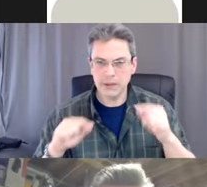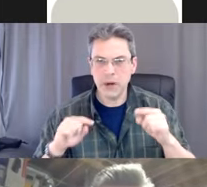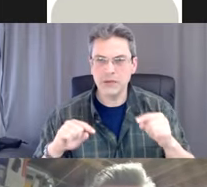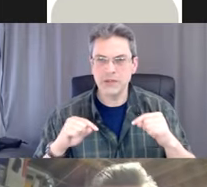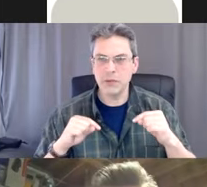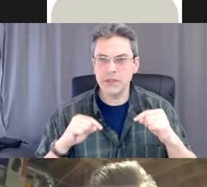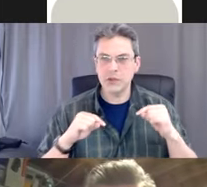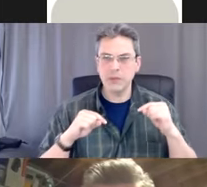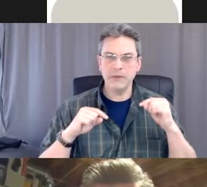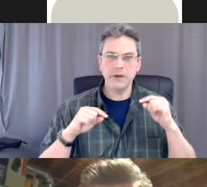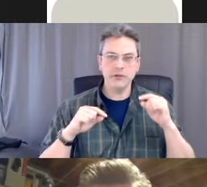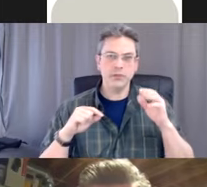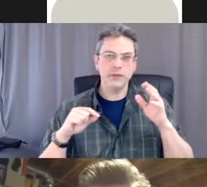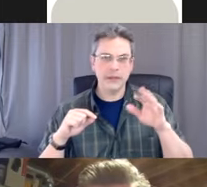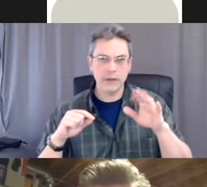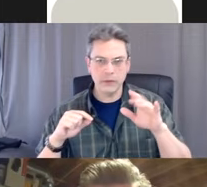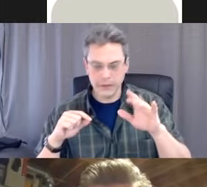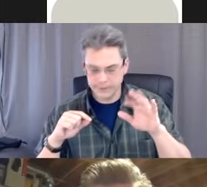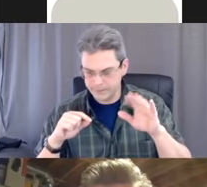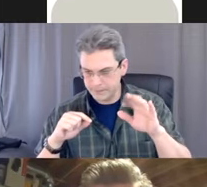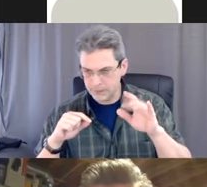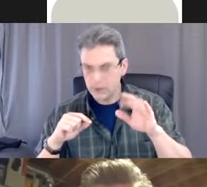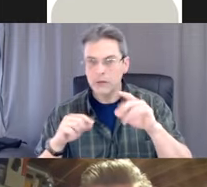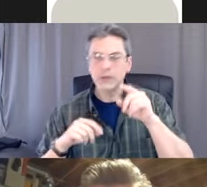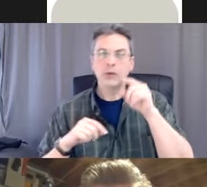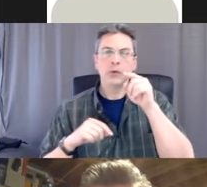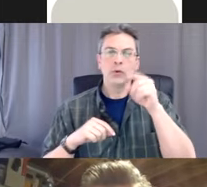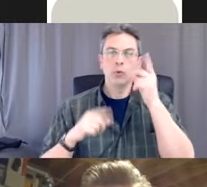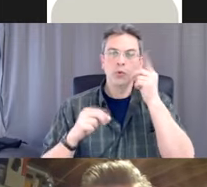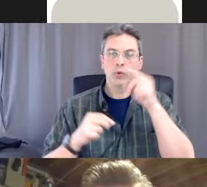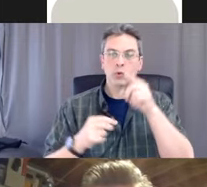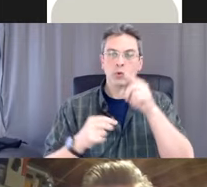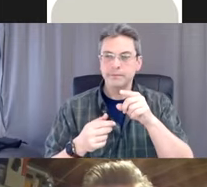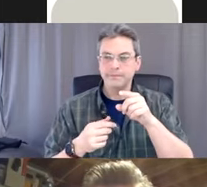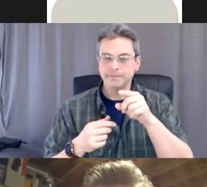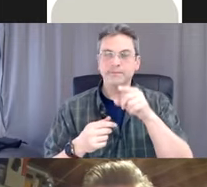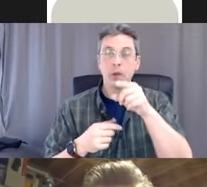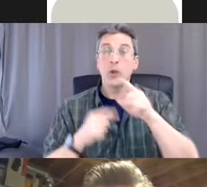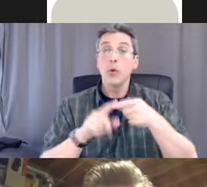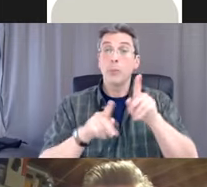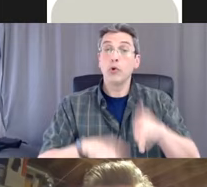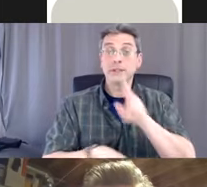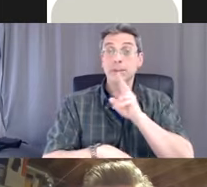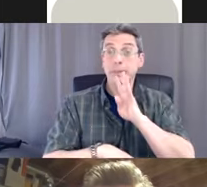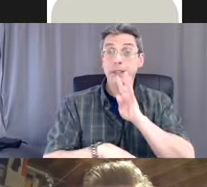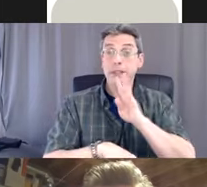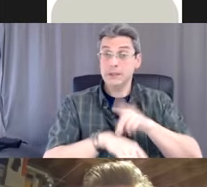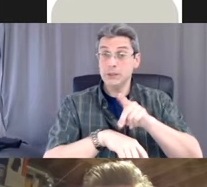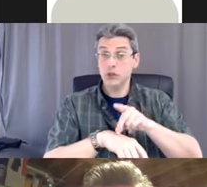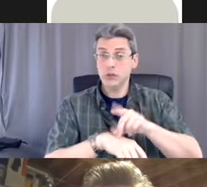I think the box is on me. So maybe if I interpret that now. I think